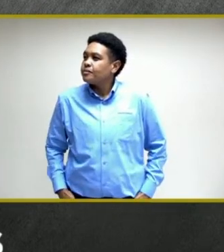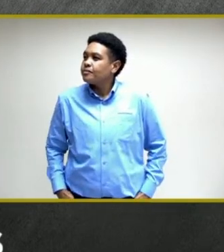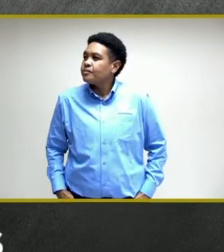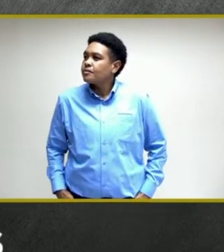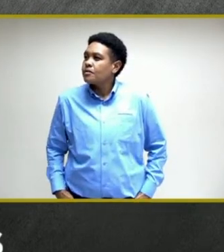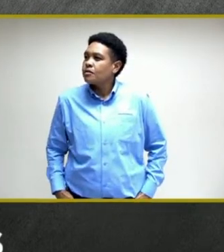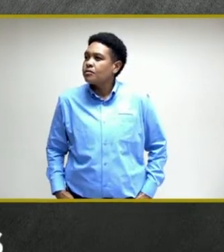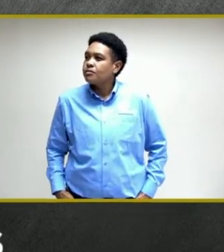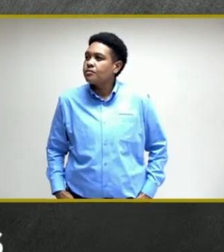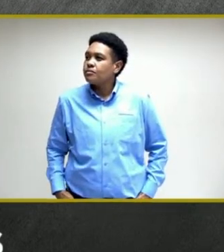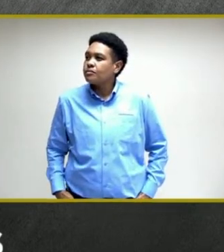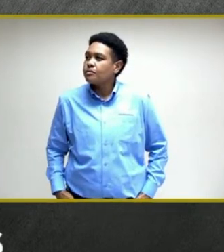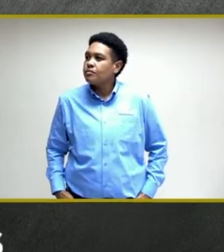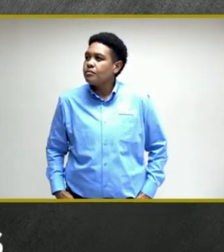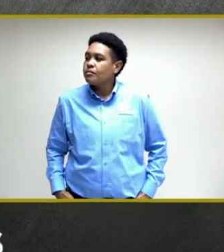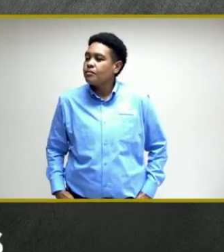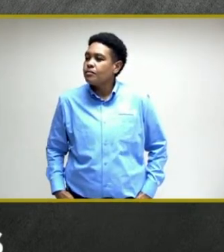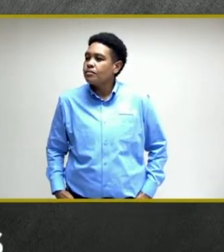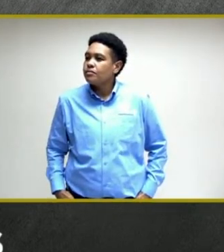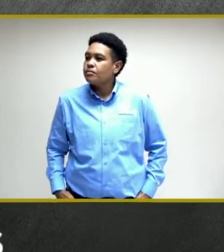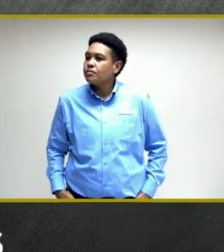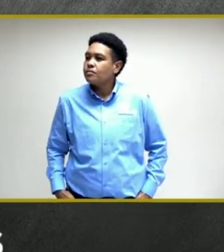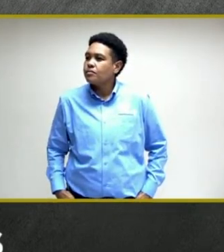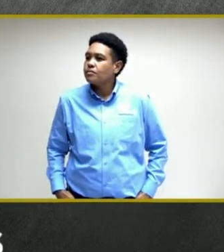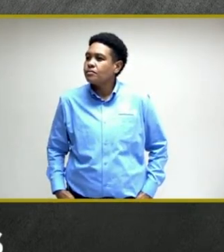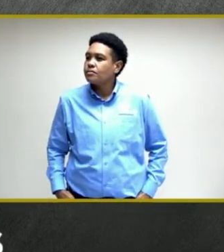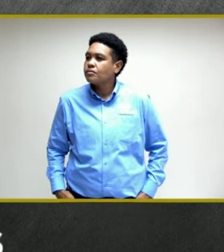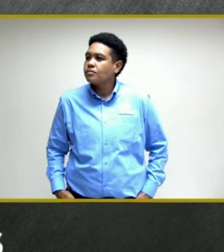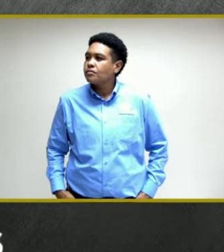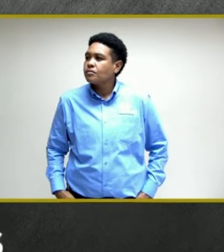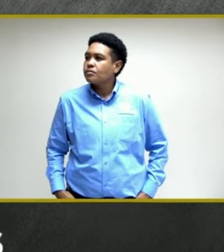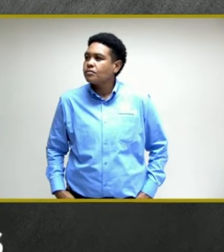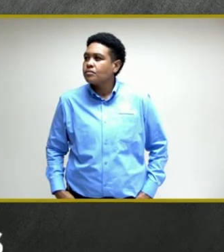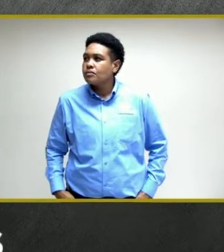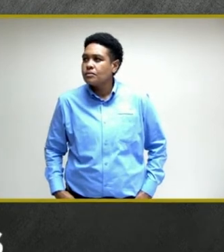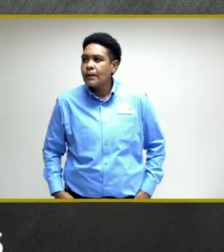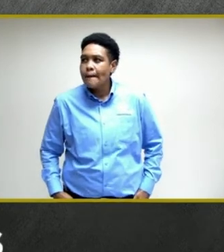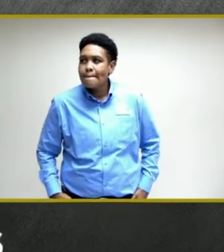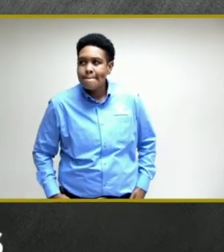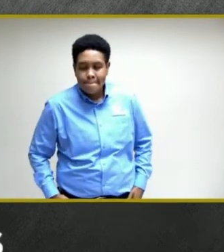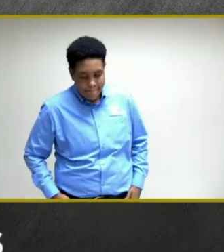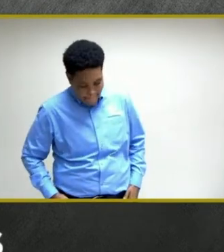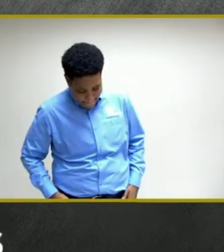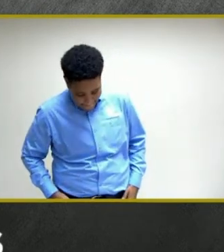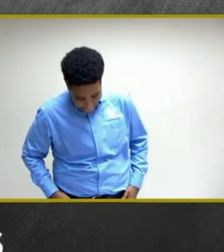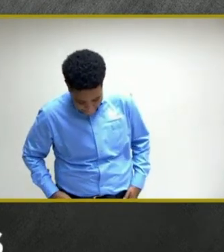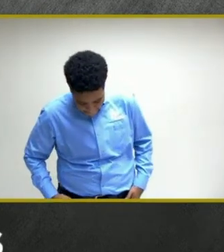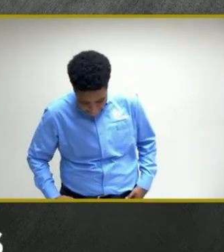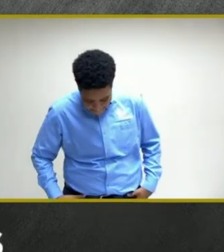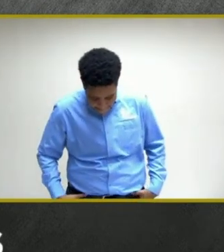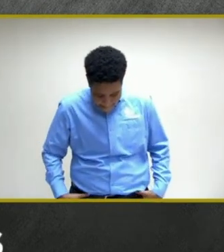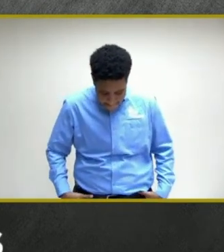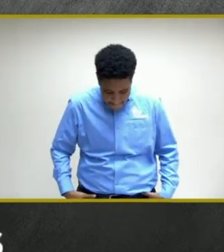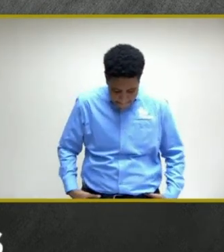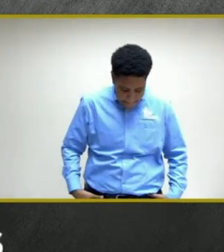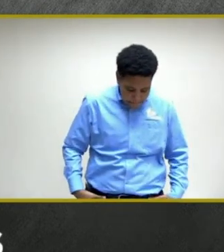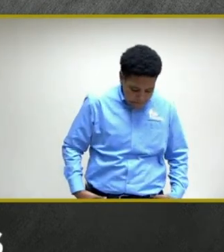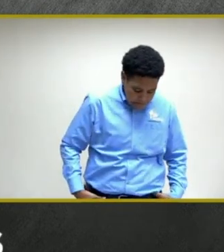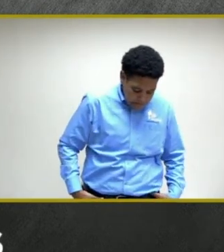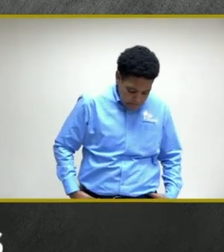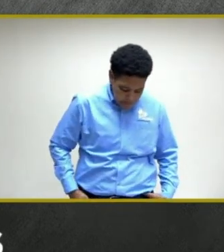Yes, good evening, Minister and to your team. You mentioned